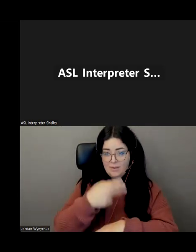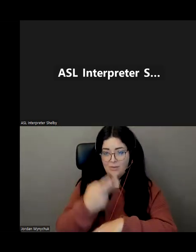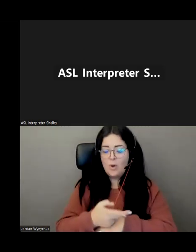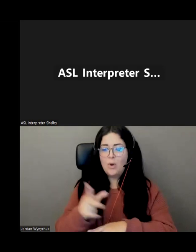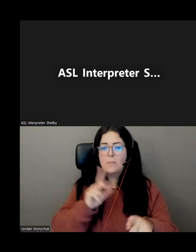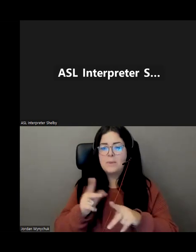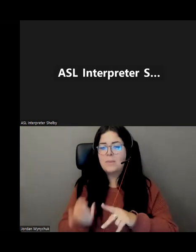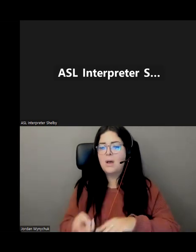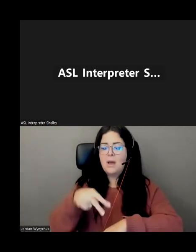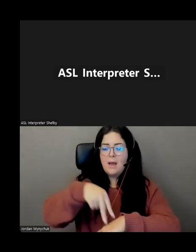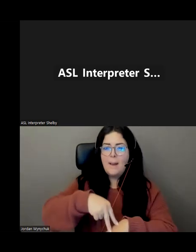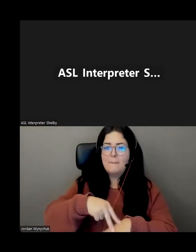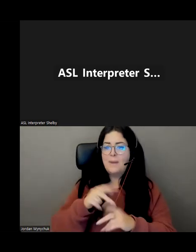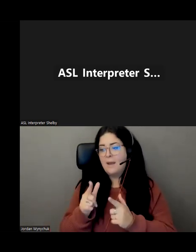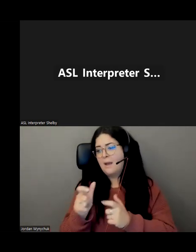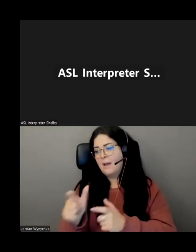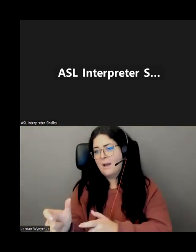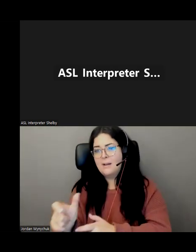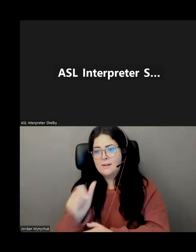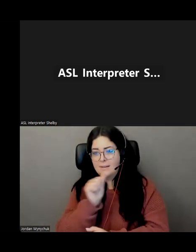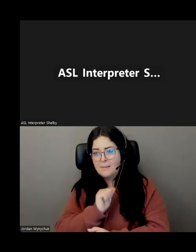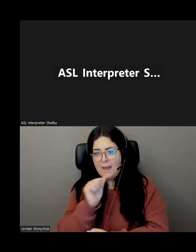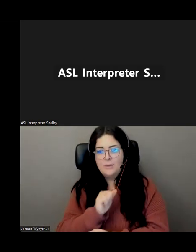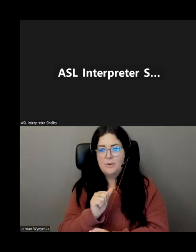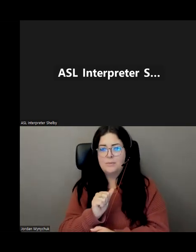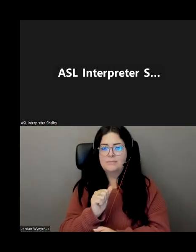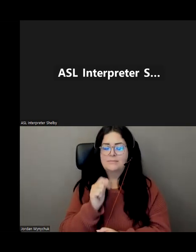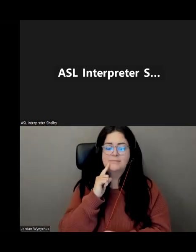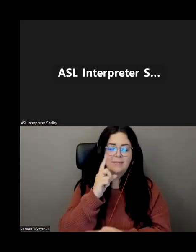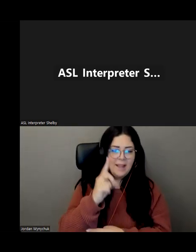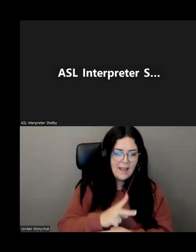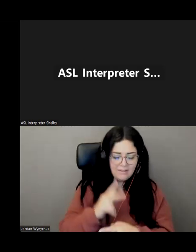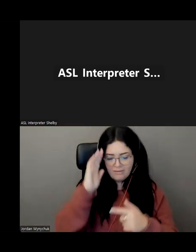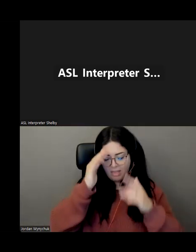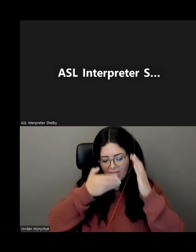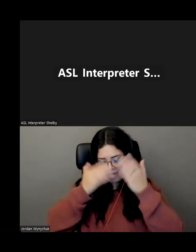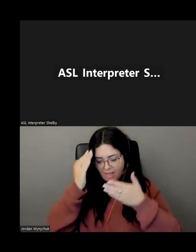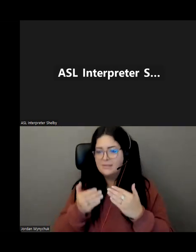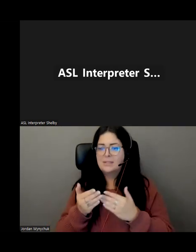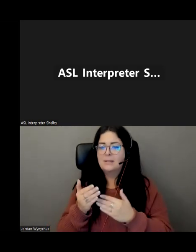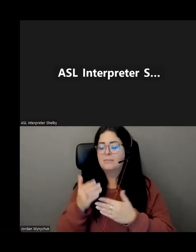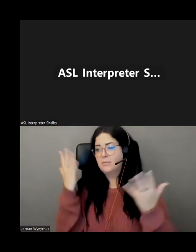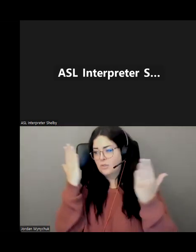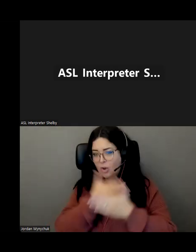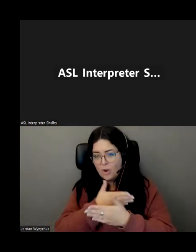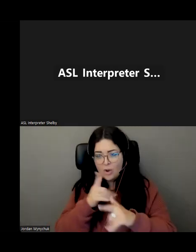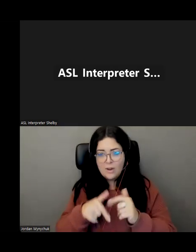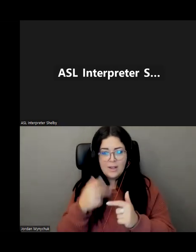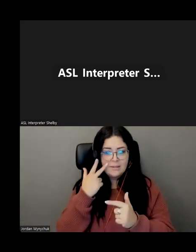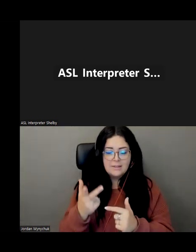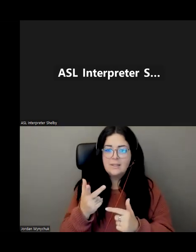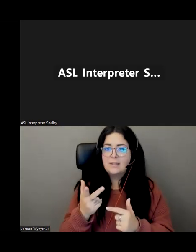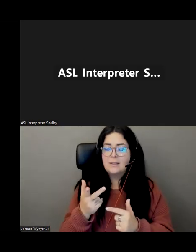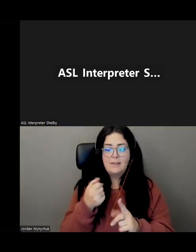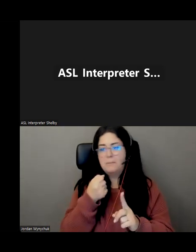dark and running to the washroom and you know going back again half asleep one eye open one eye closed and then all of a sudden you